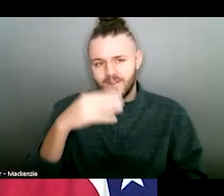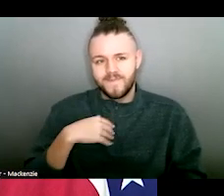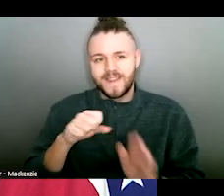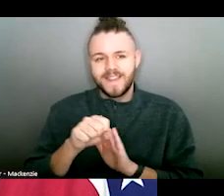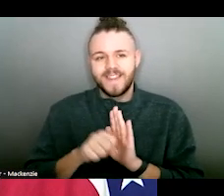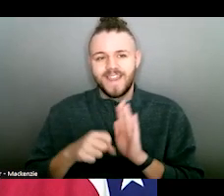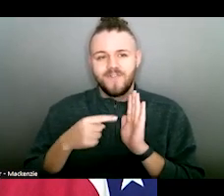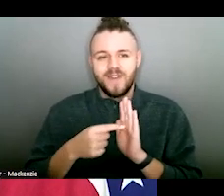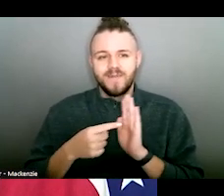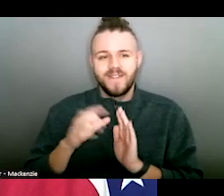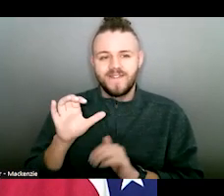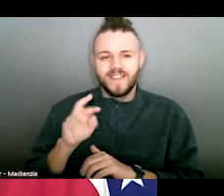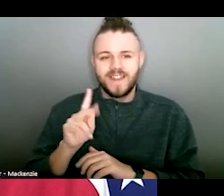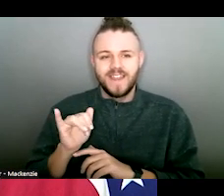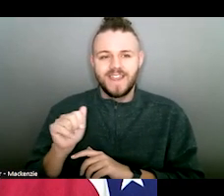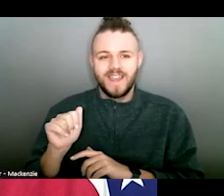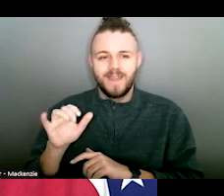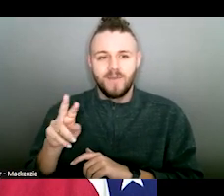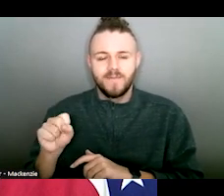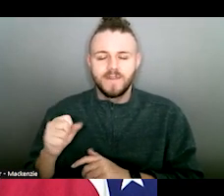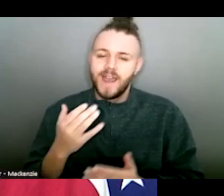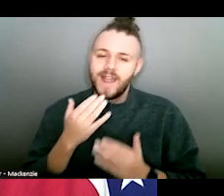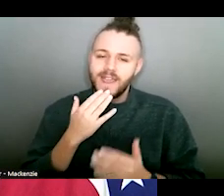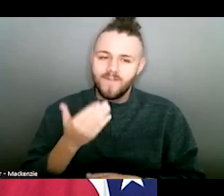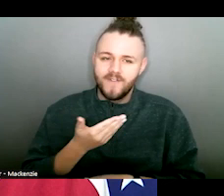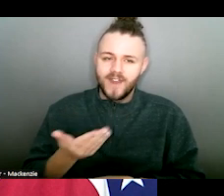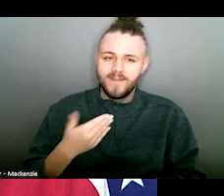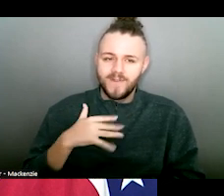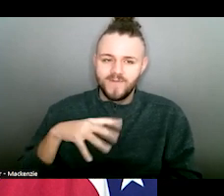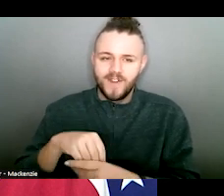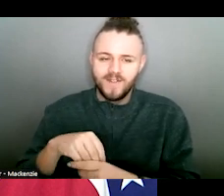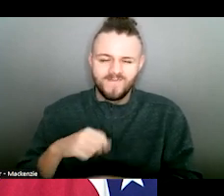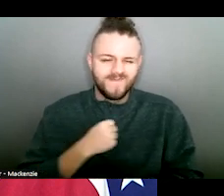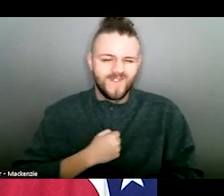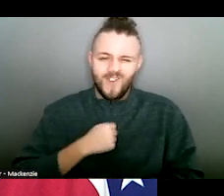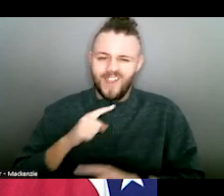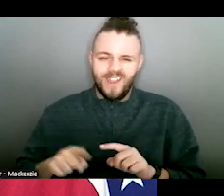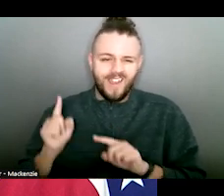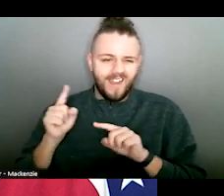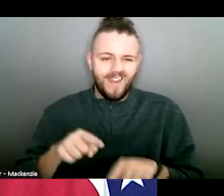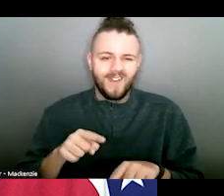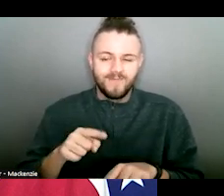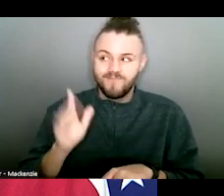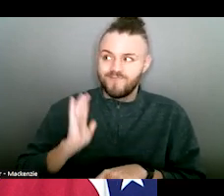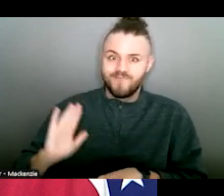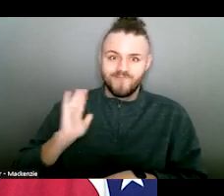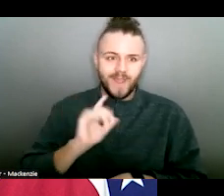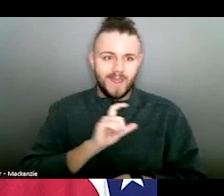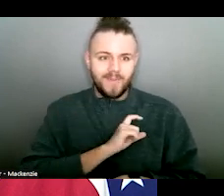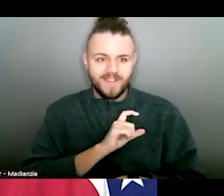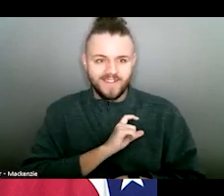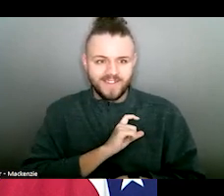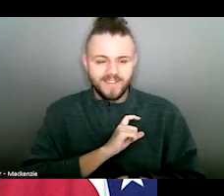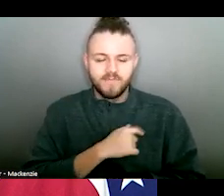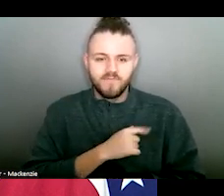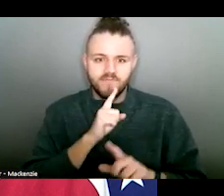Hello, I'm State Representative Cindy Abrams. Thank you for inviting me to participate. I am sorry I can't be with you in person. As a former